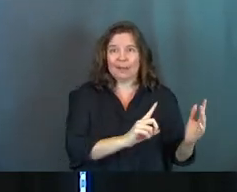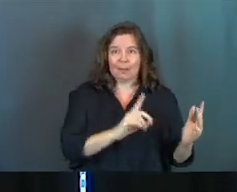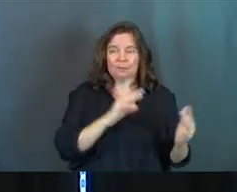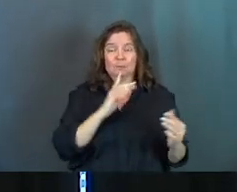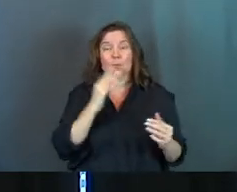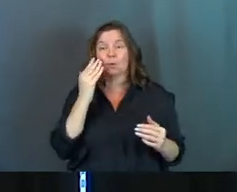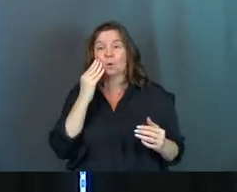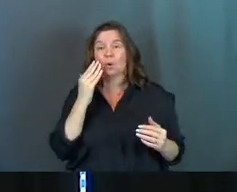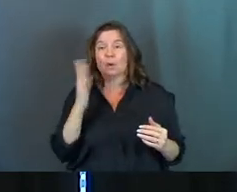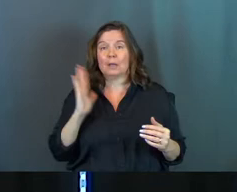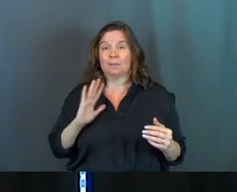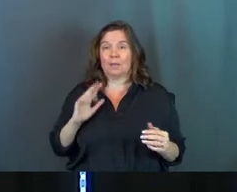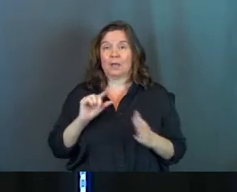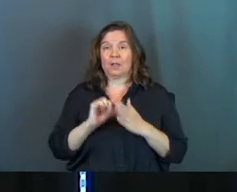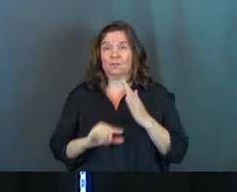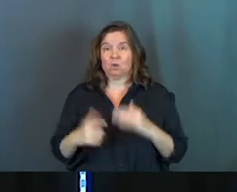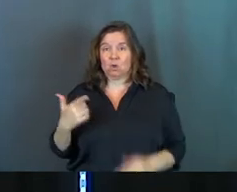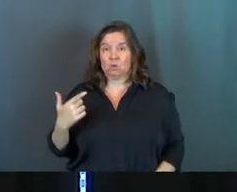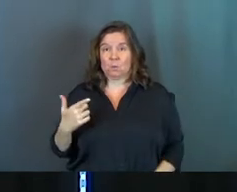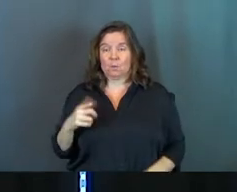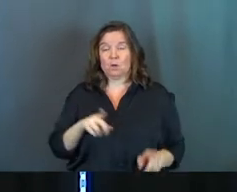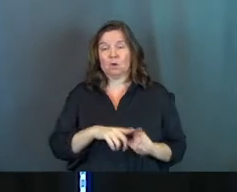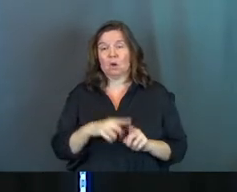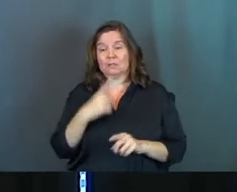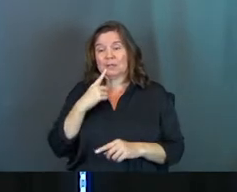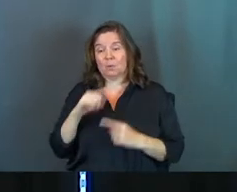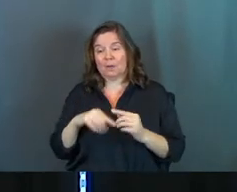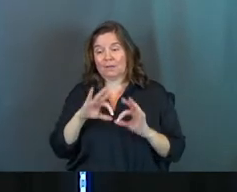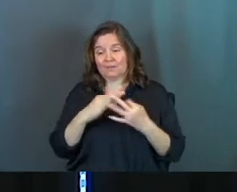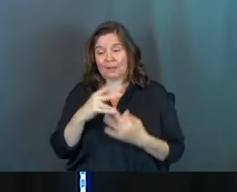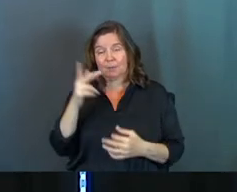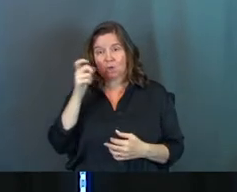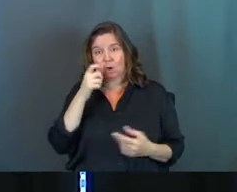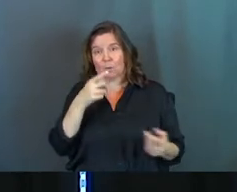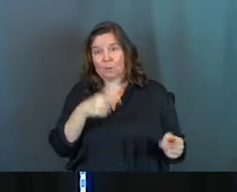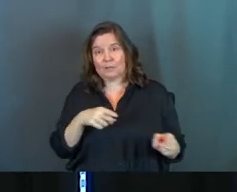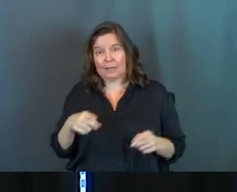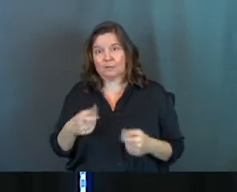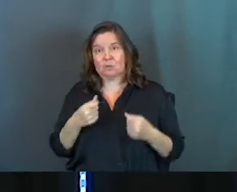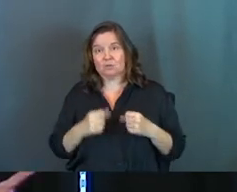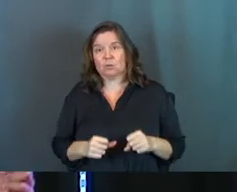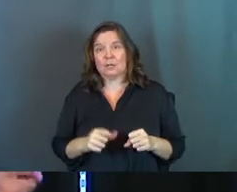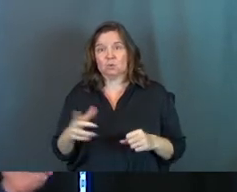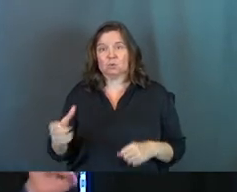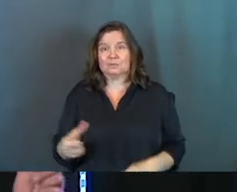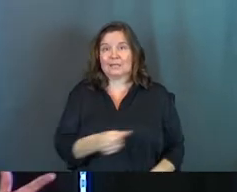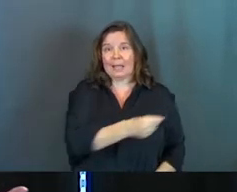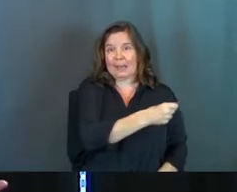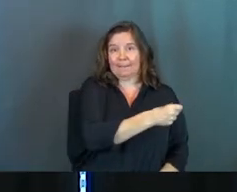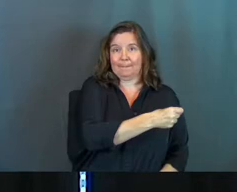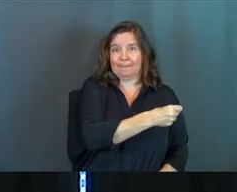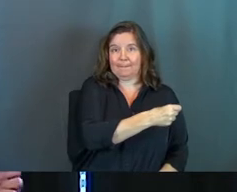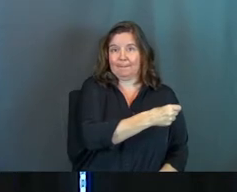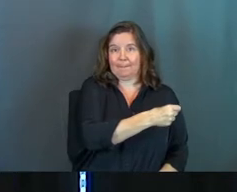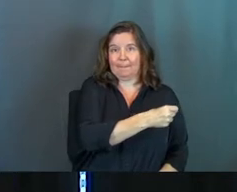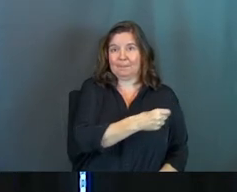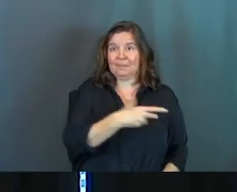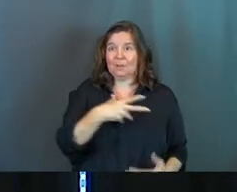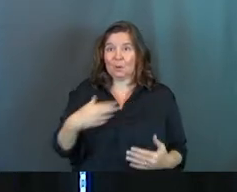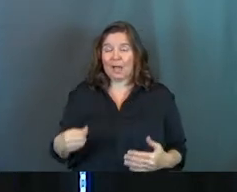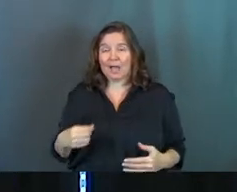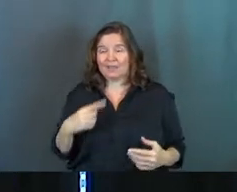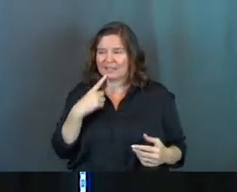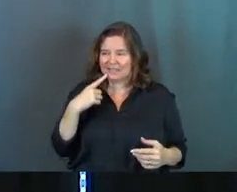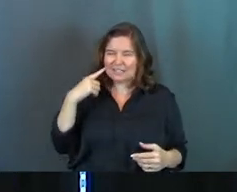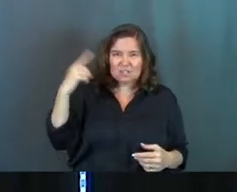do know is back in verse 21, it also says, When his family heard what was happening, they tried to take him away. He's out of his